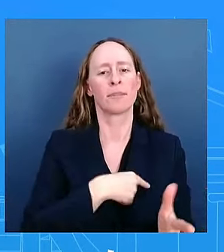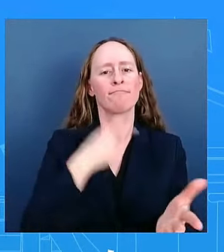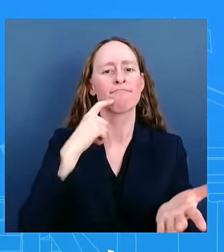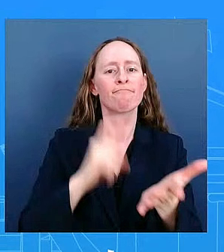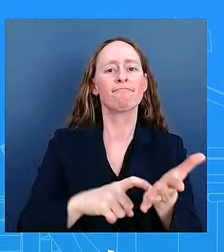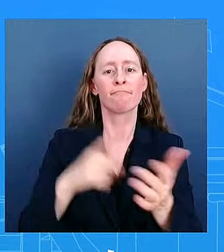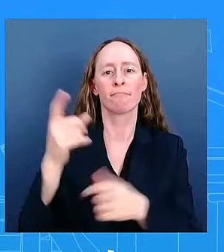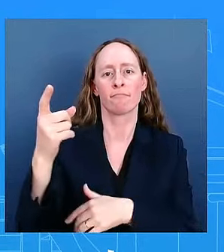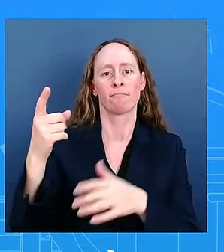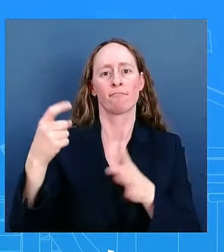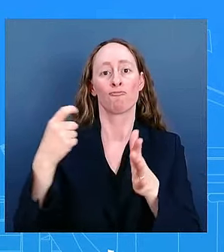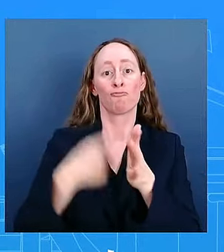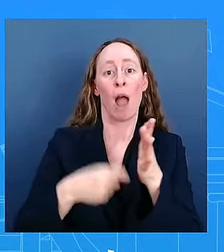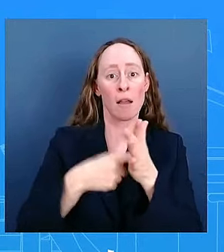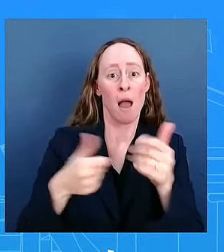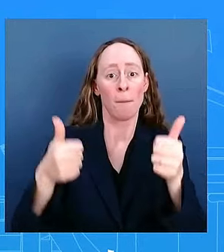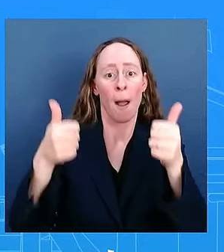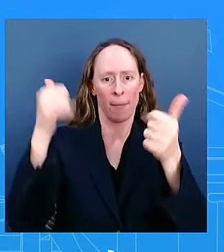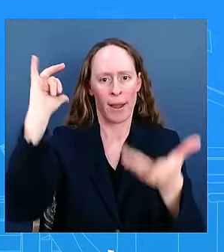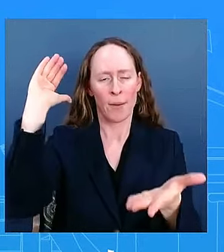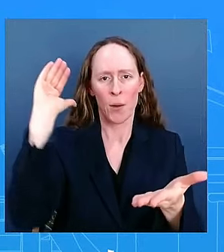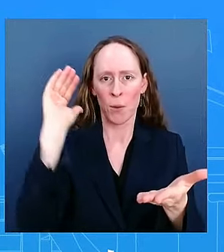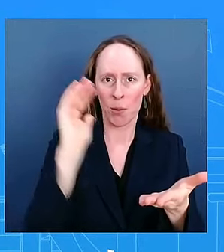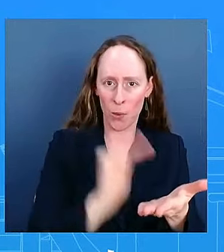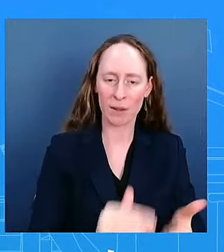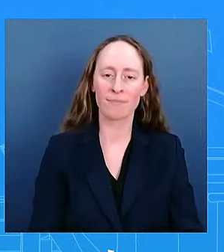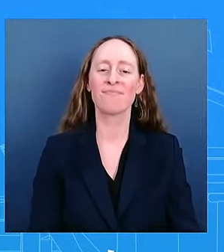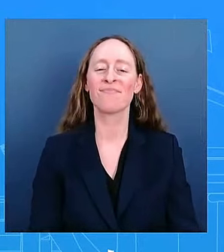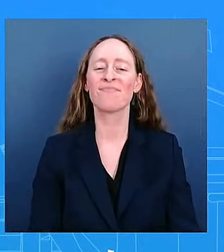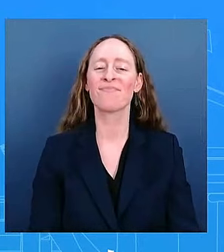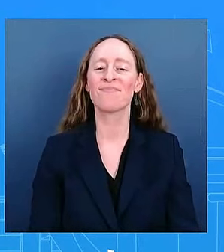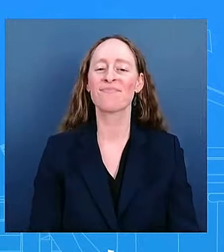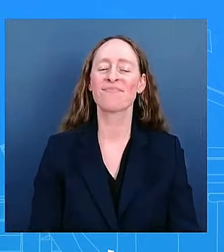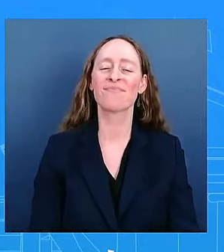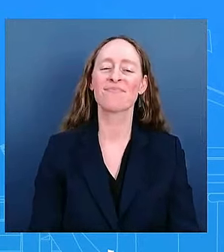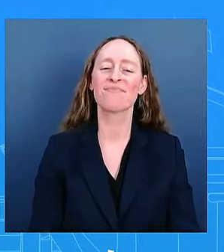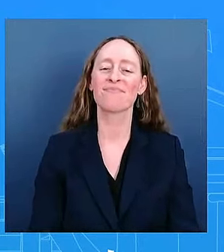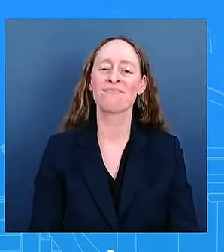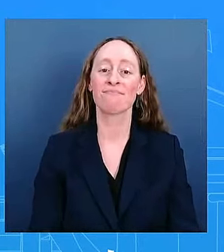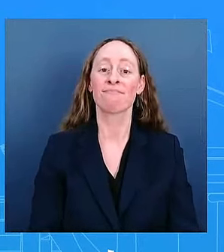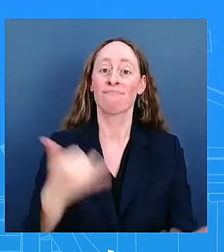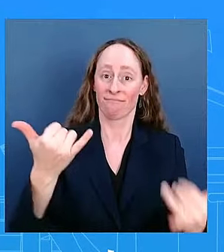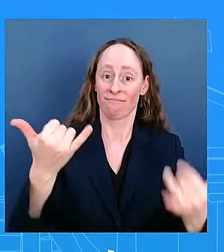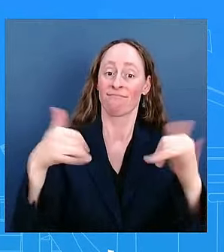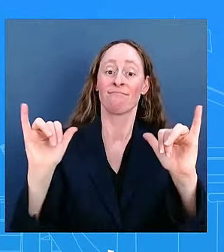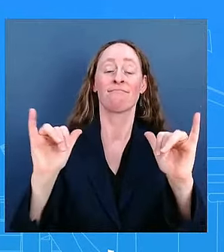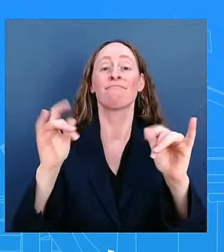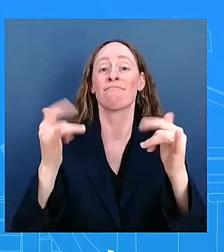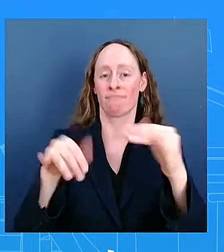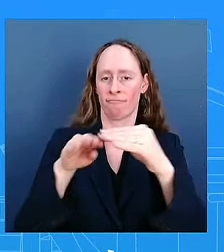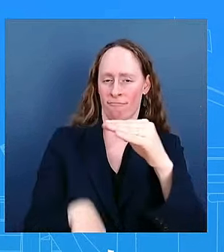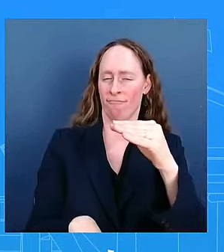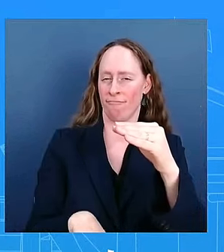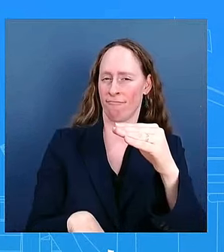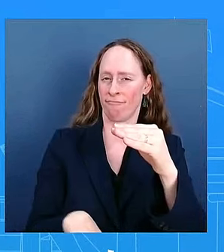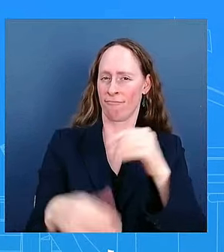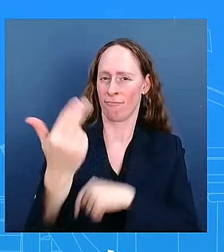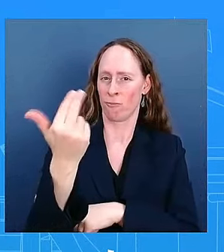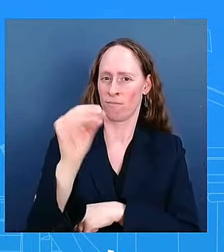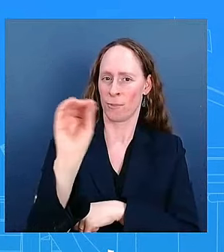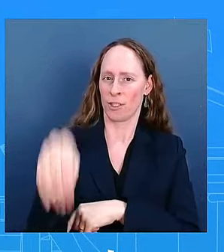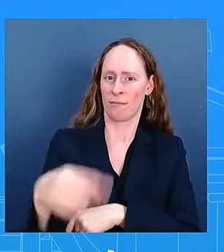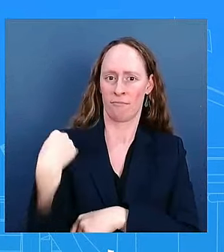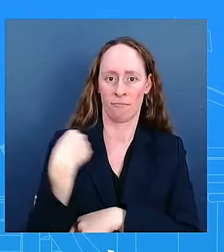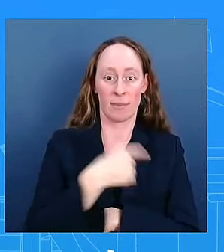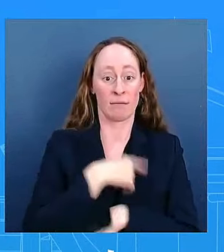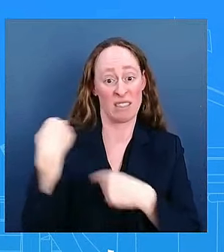just uh just under 13 percent as kareen said since the president took office and there you see that in the last bar there uh